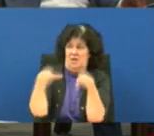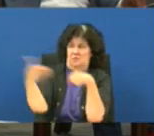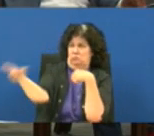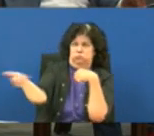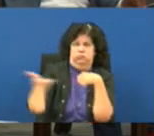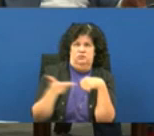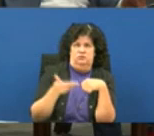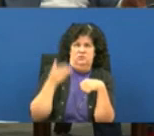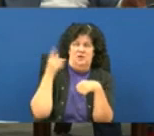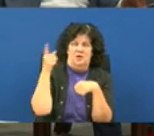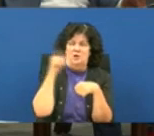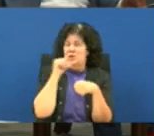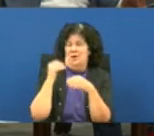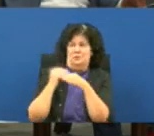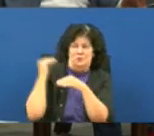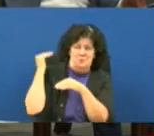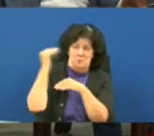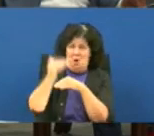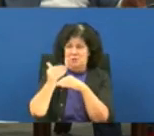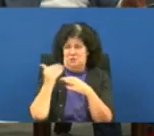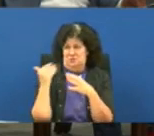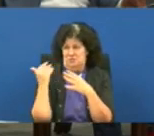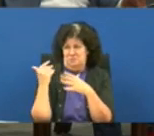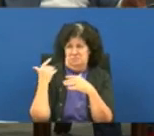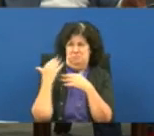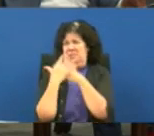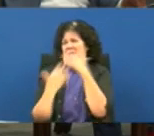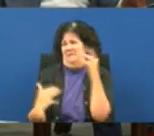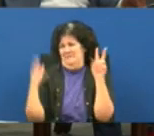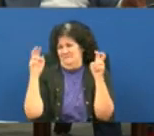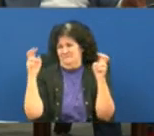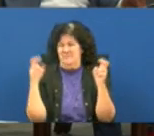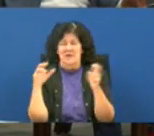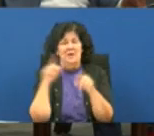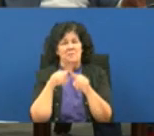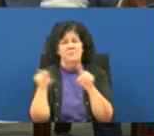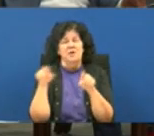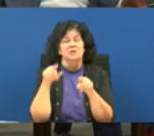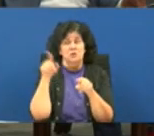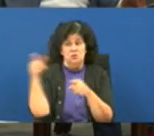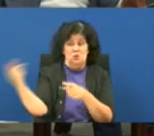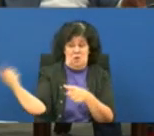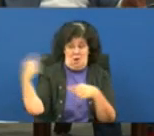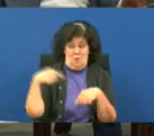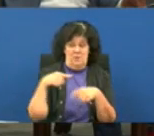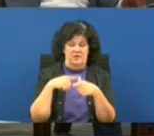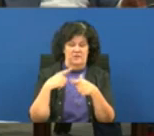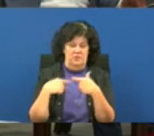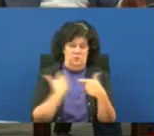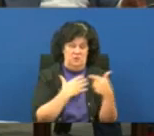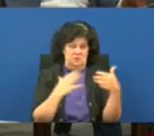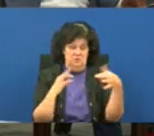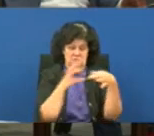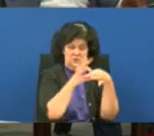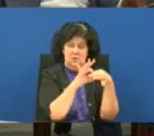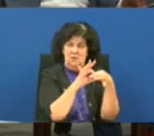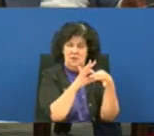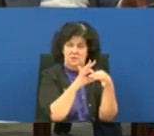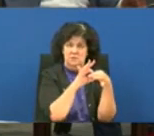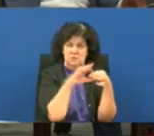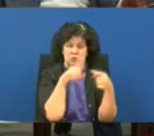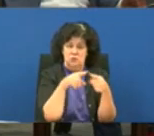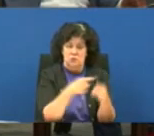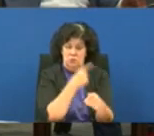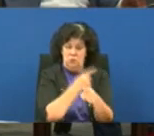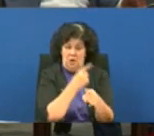you're not bleeding too much you don't have too much of an injury you can get care but on the second step for that they're going to connect you to the appropriate beds could be in their facility